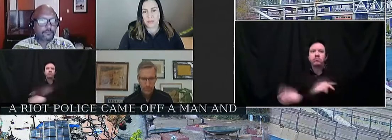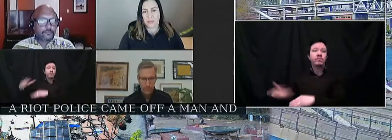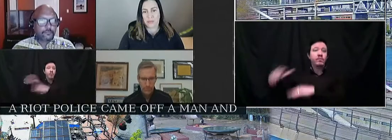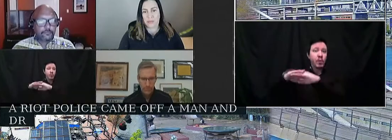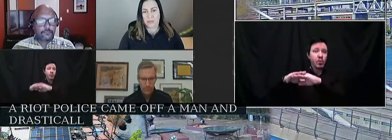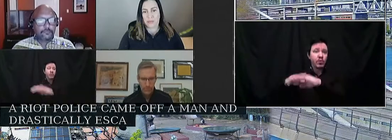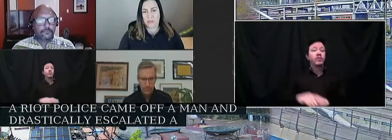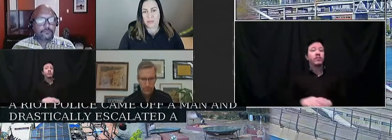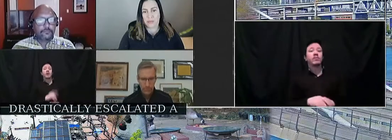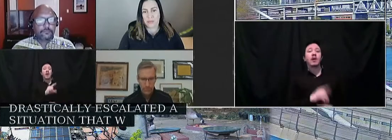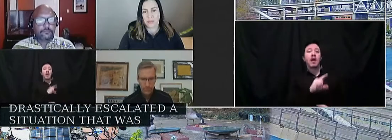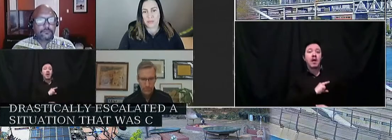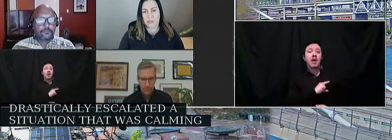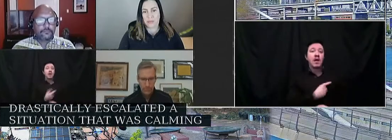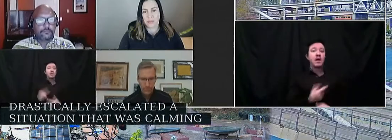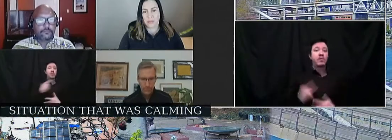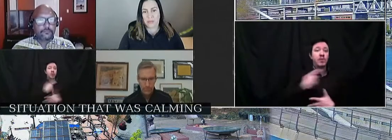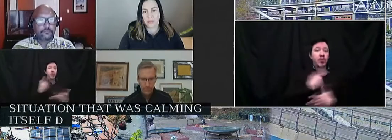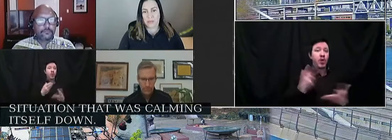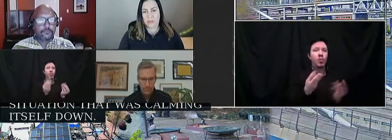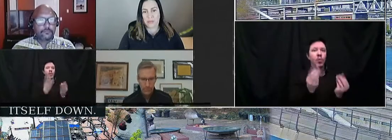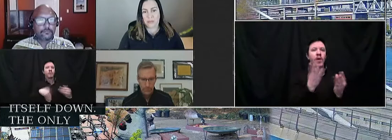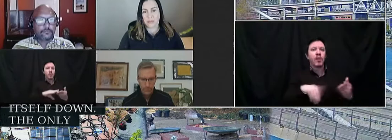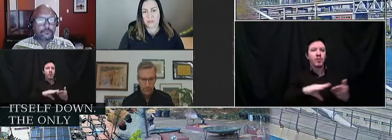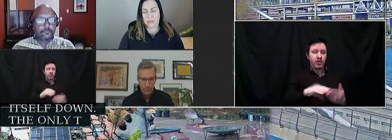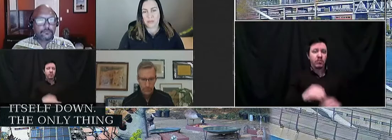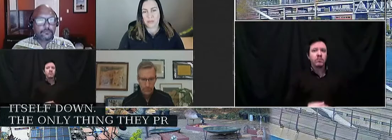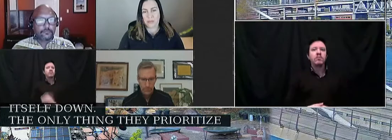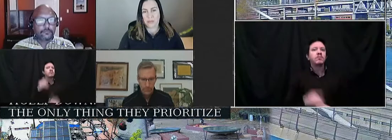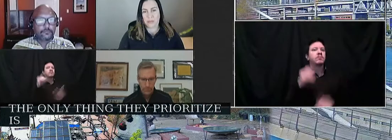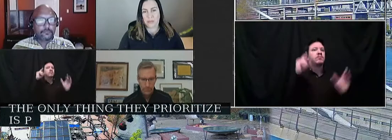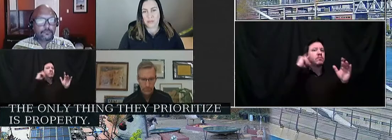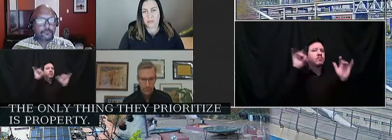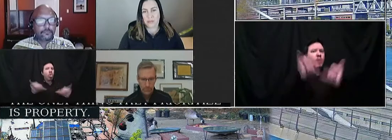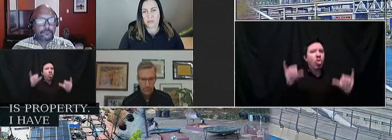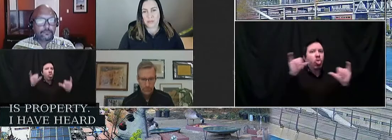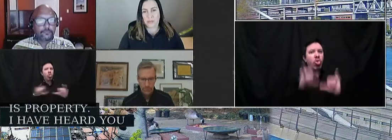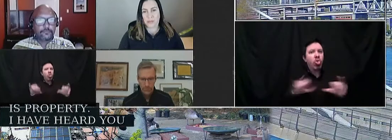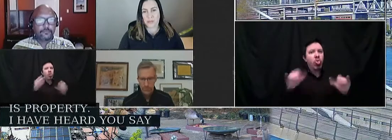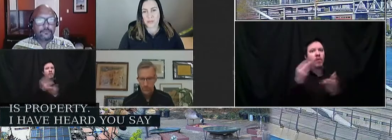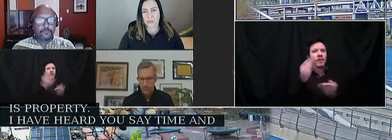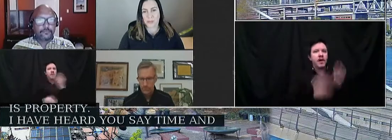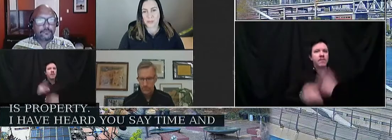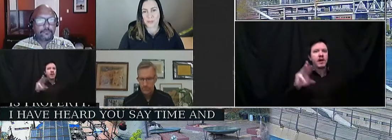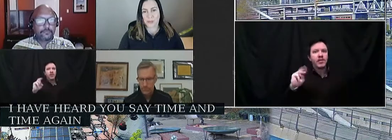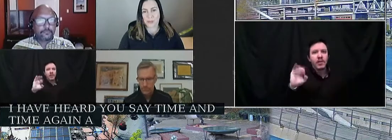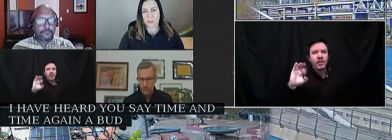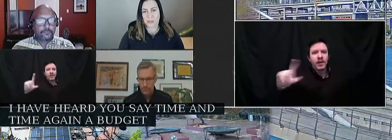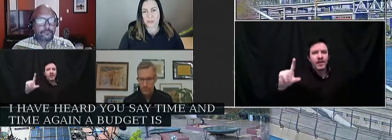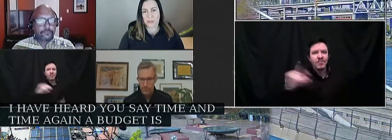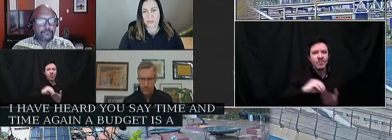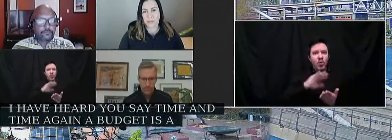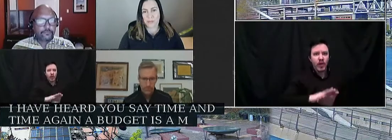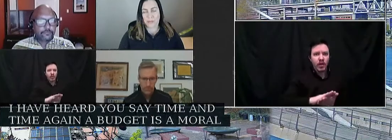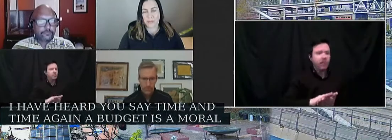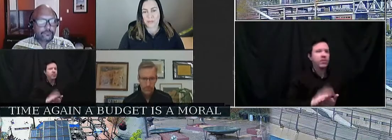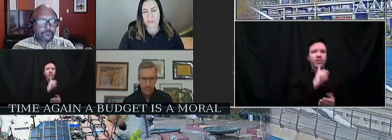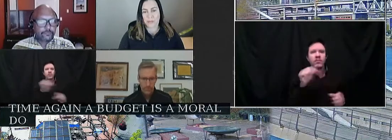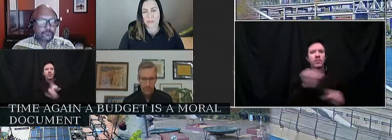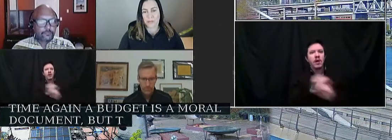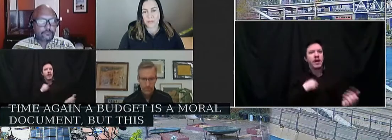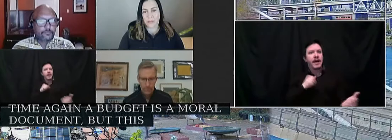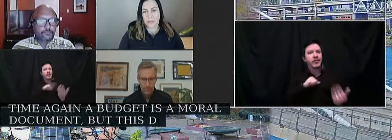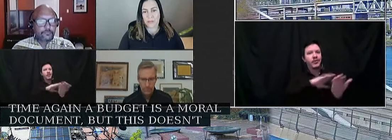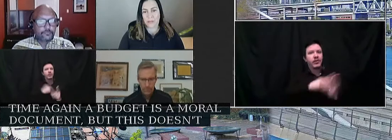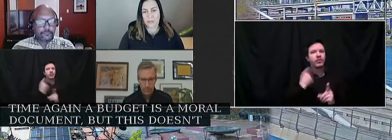property. I've heard y'all say time and time again that a budget is a moral document, but this doesn't properly address racial